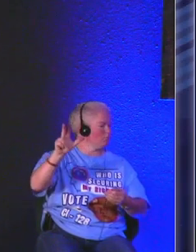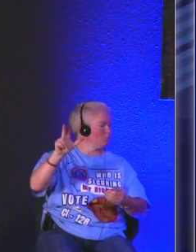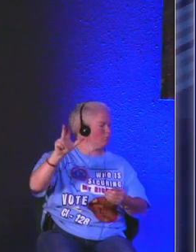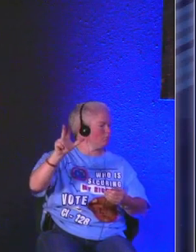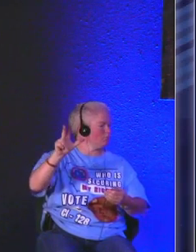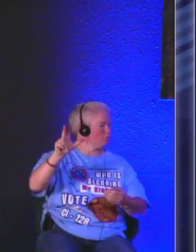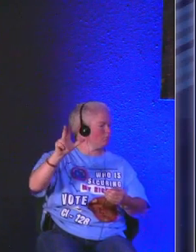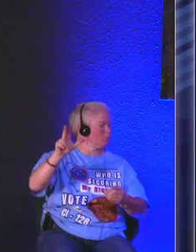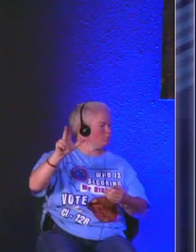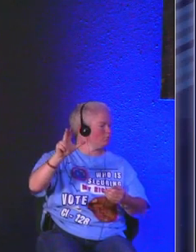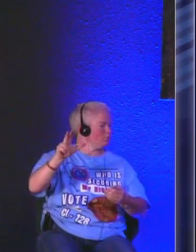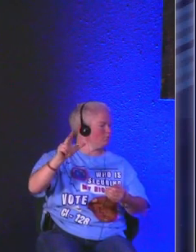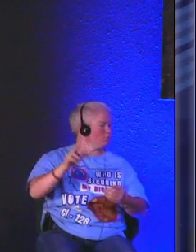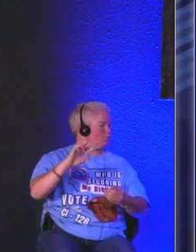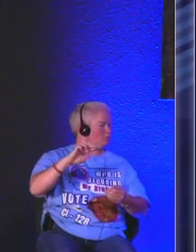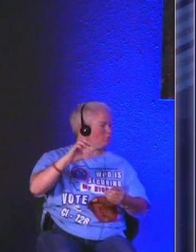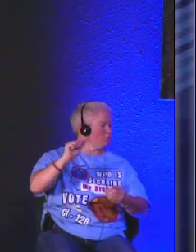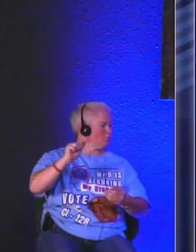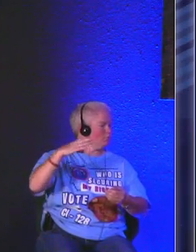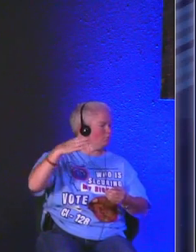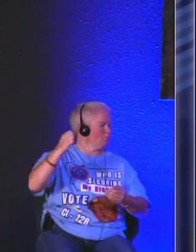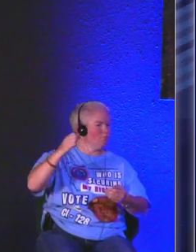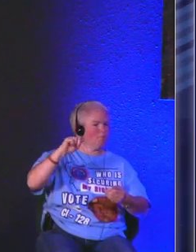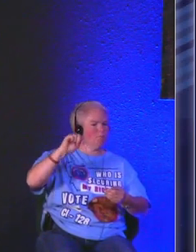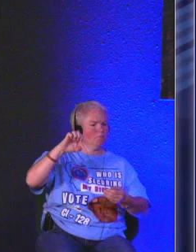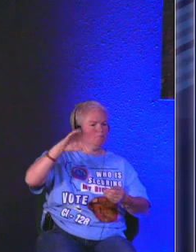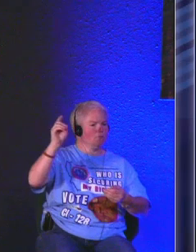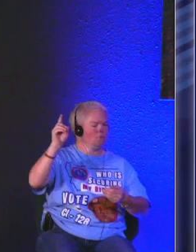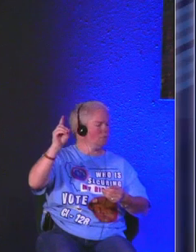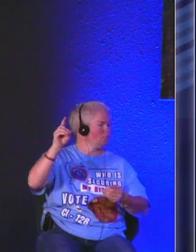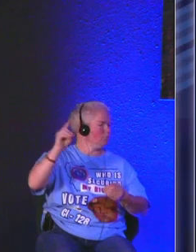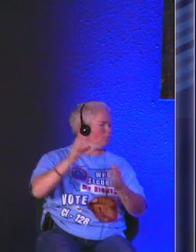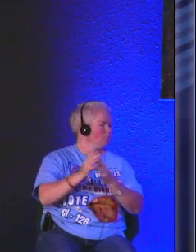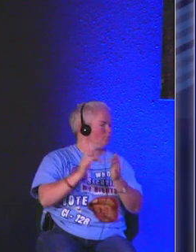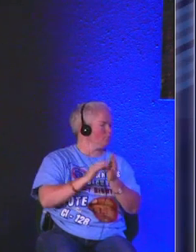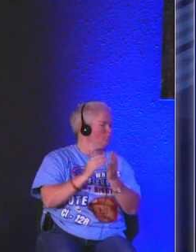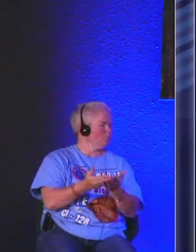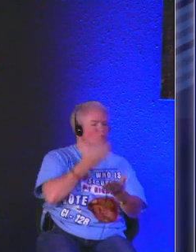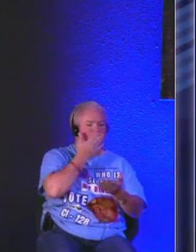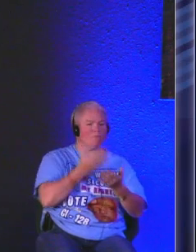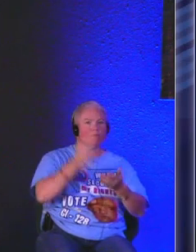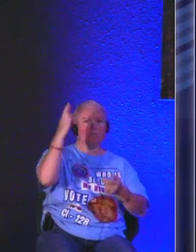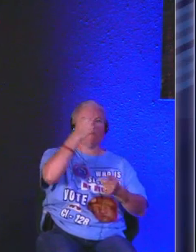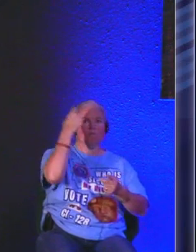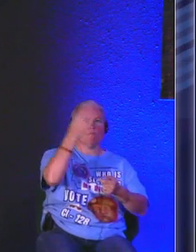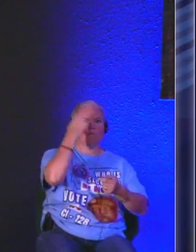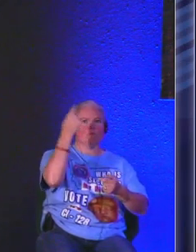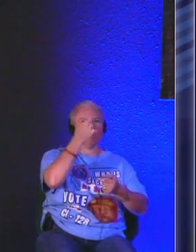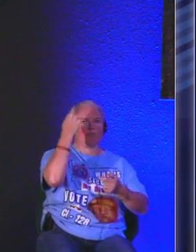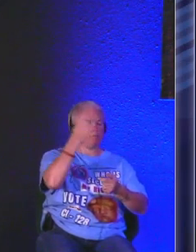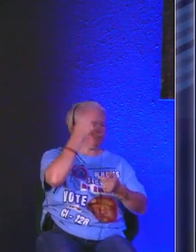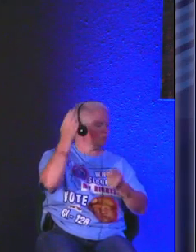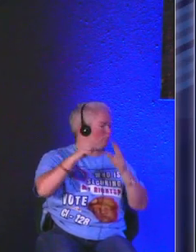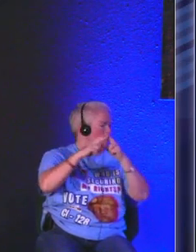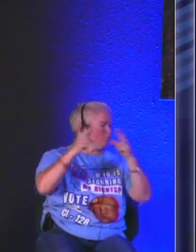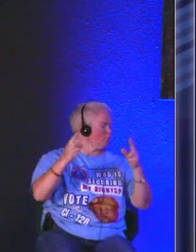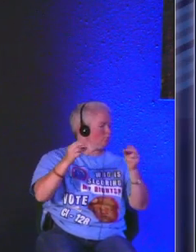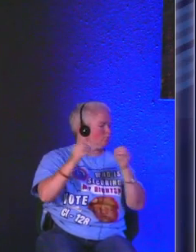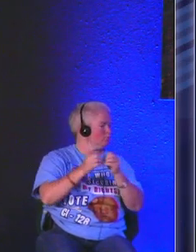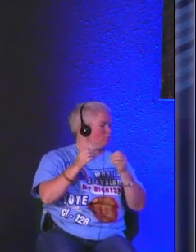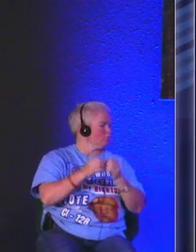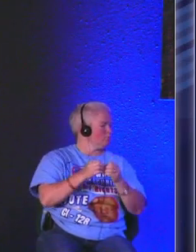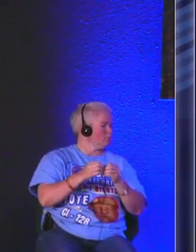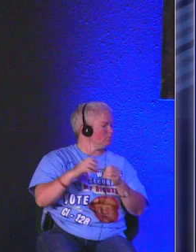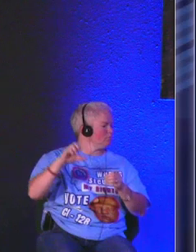recognized and recited scriptures and for good reason it is very much a